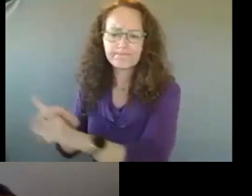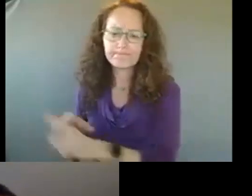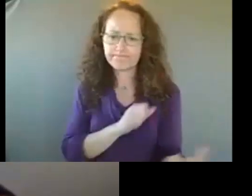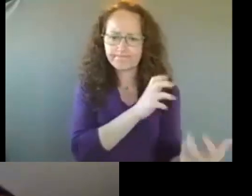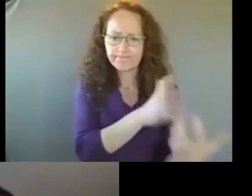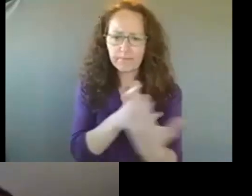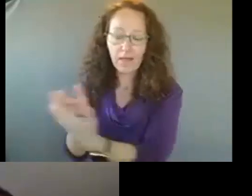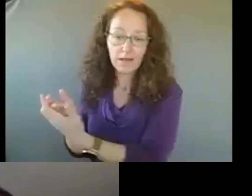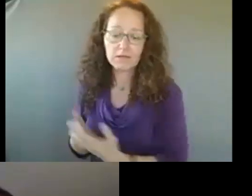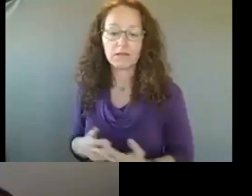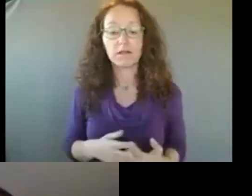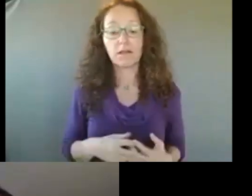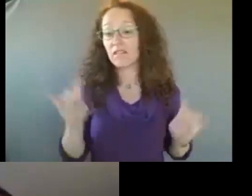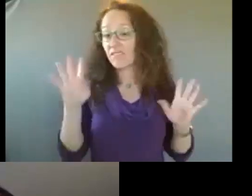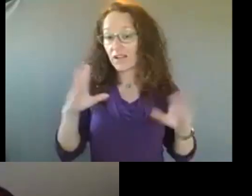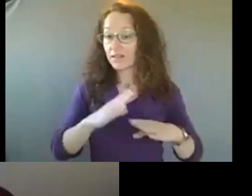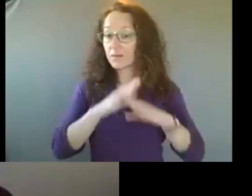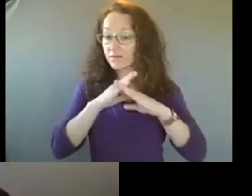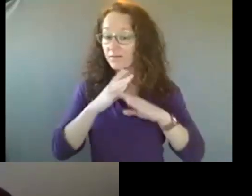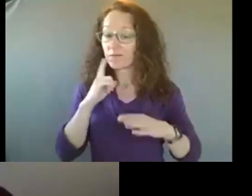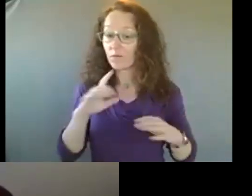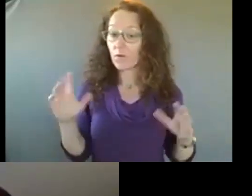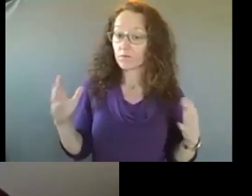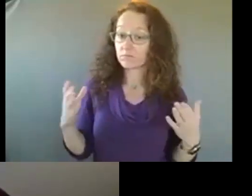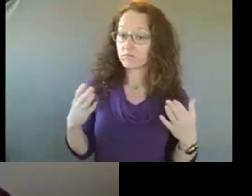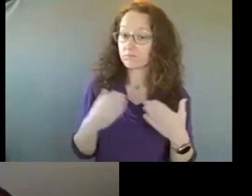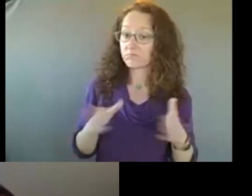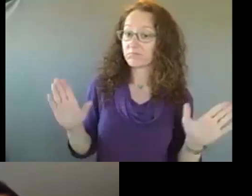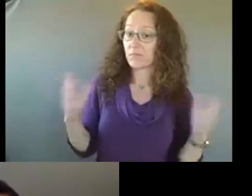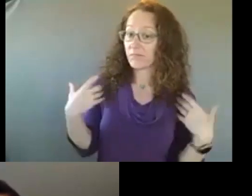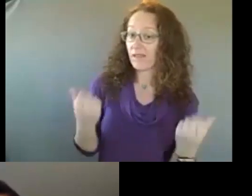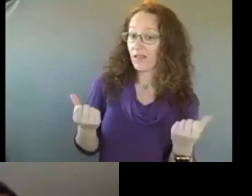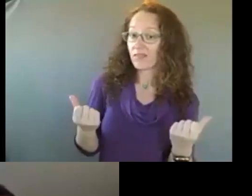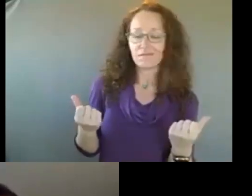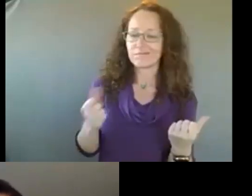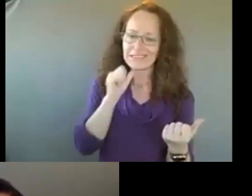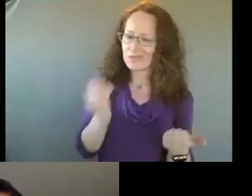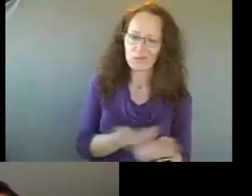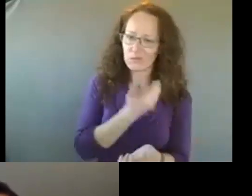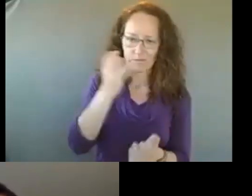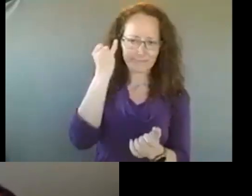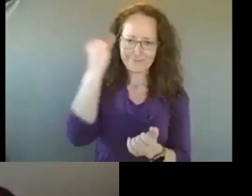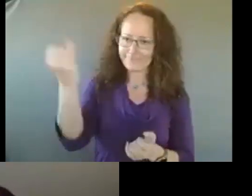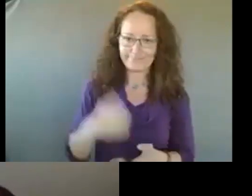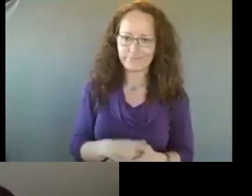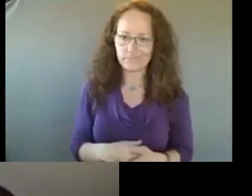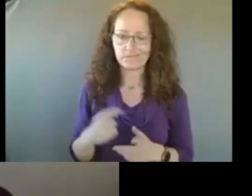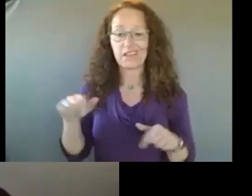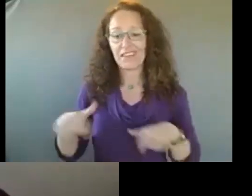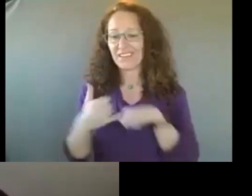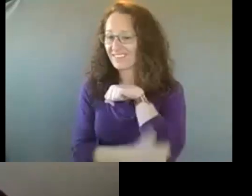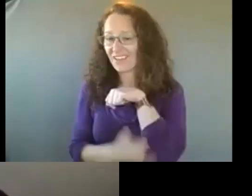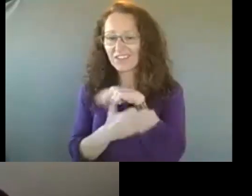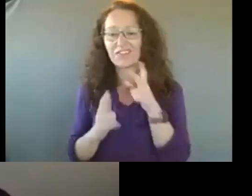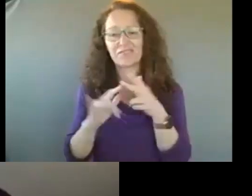Violence prevention as a public health method is not, it's a relatively old theory. It's something that we've been thinking about as a nation and as a